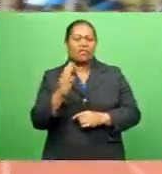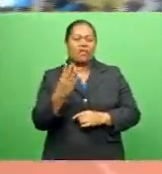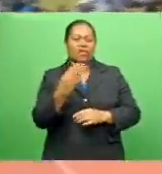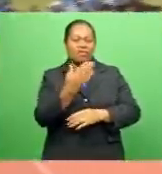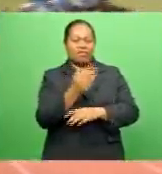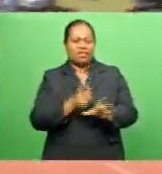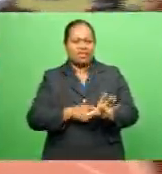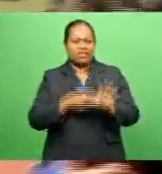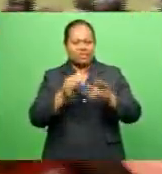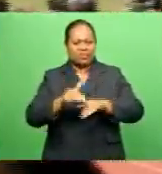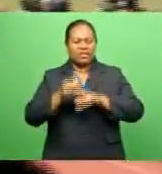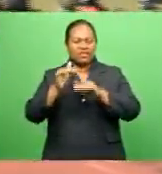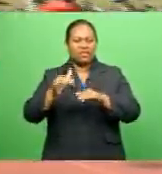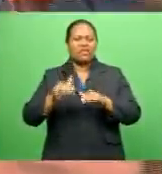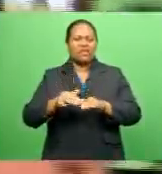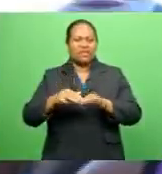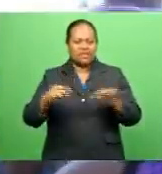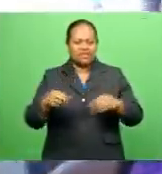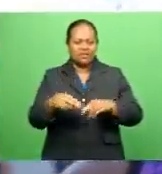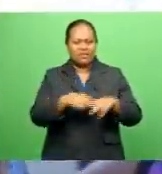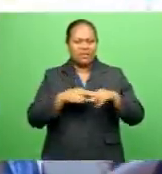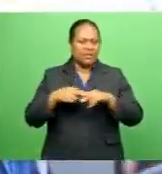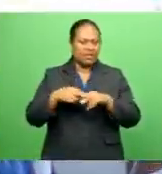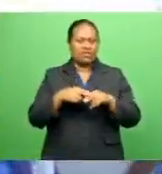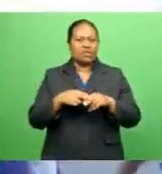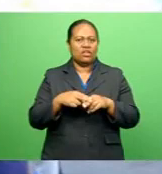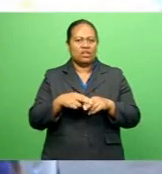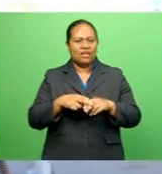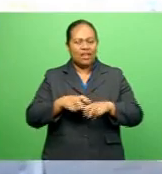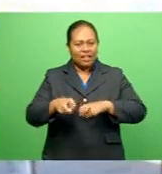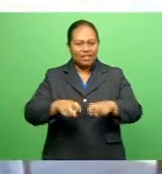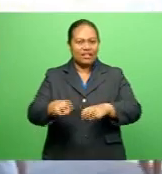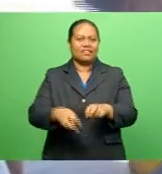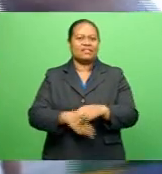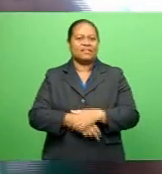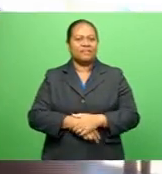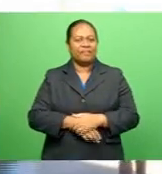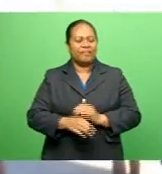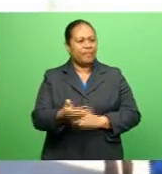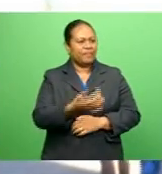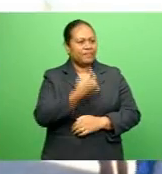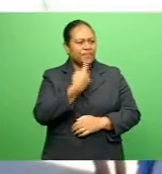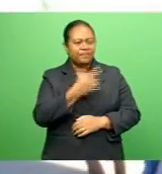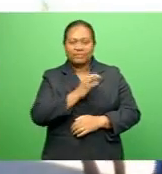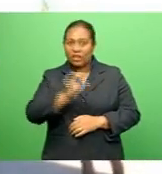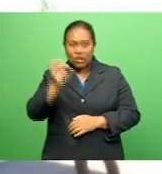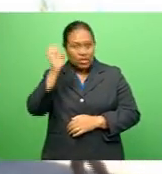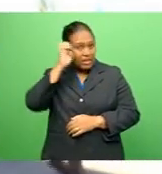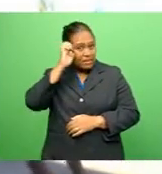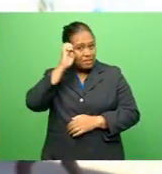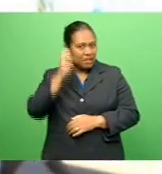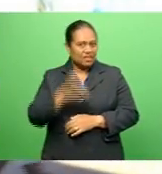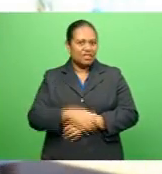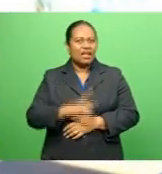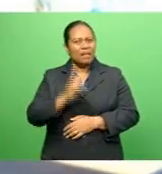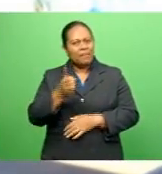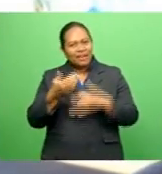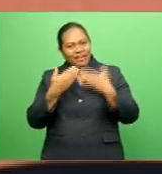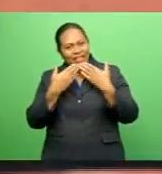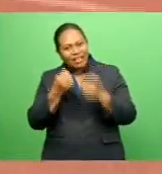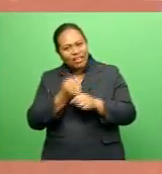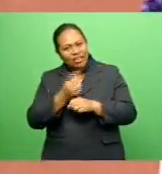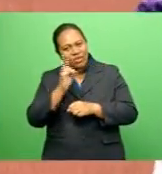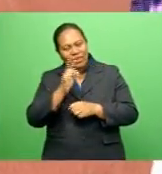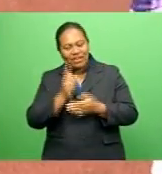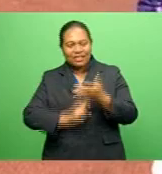participating in the Fiji finals I think I want I didn't accept I'm excited But I just thank God for giving this one